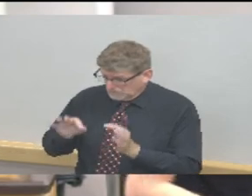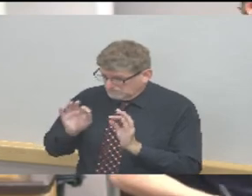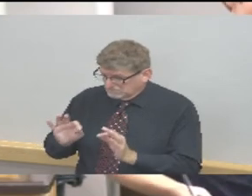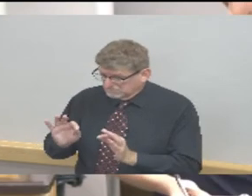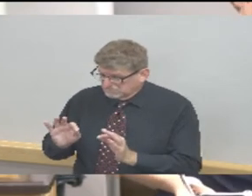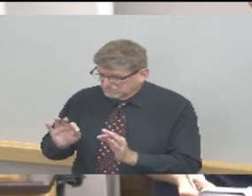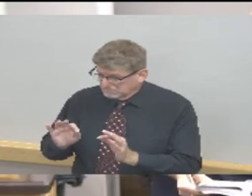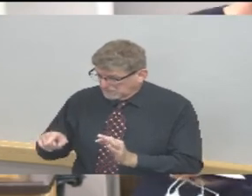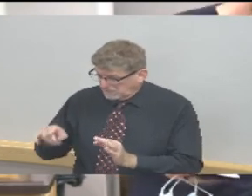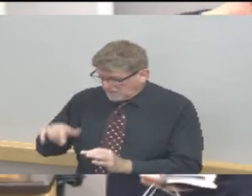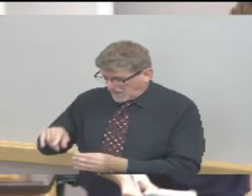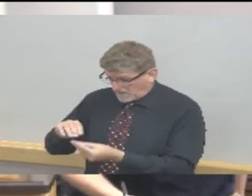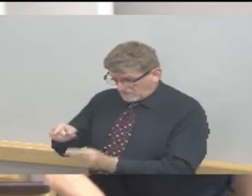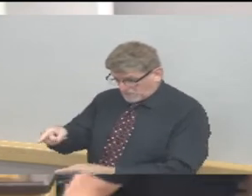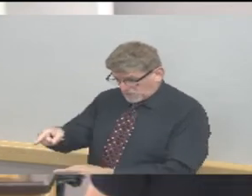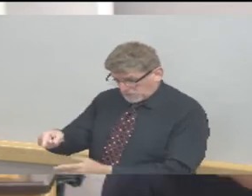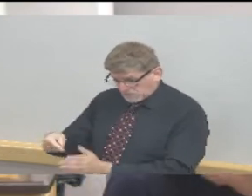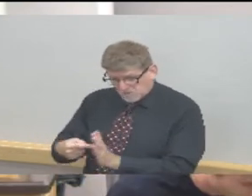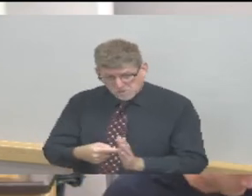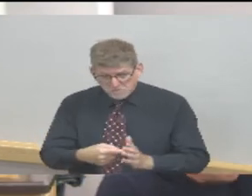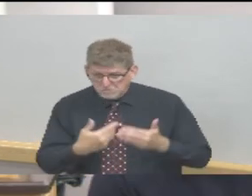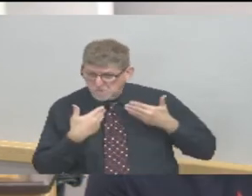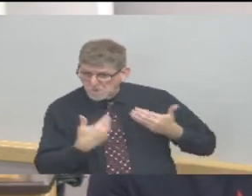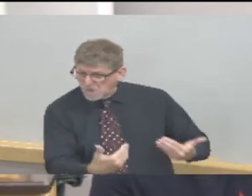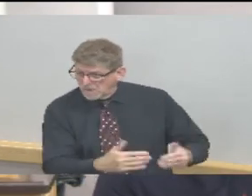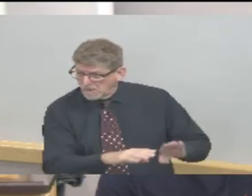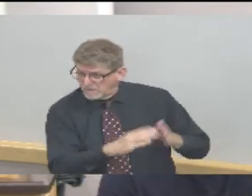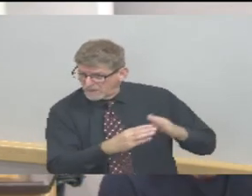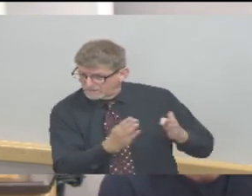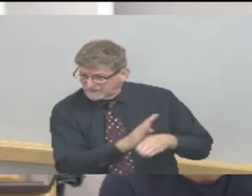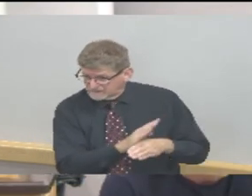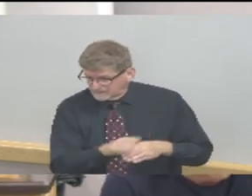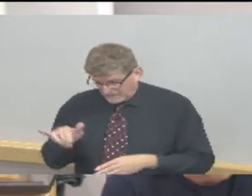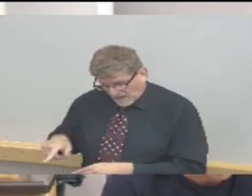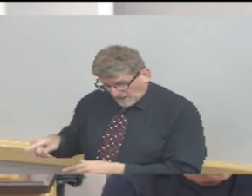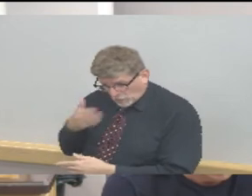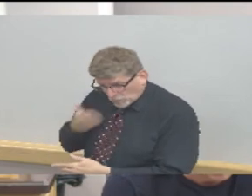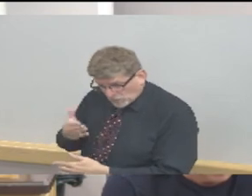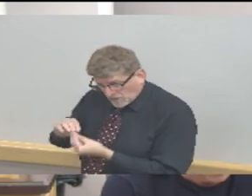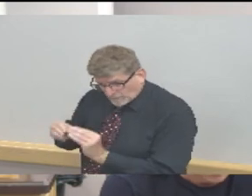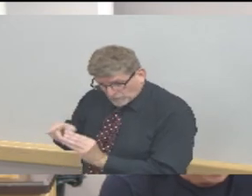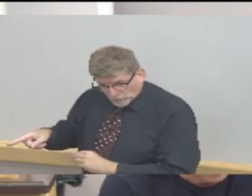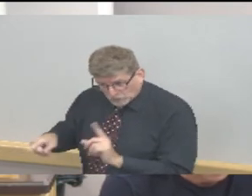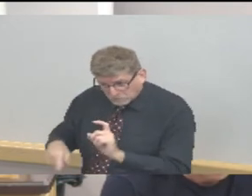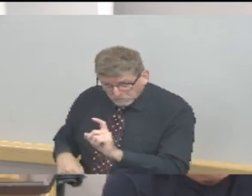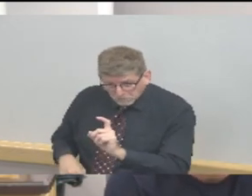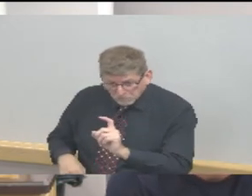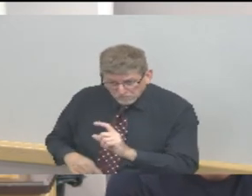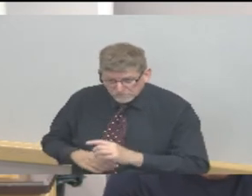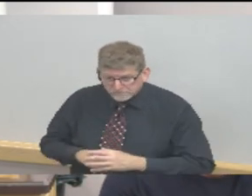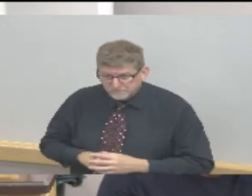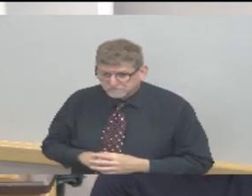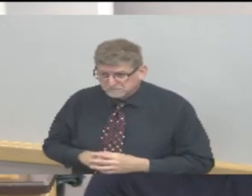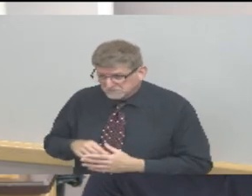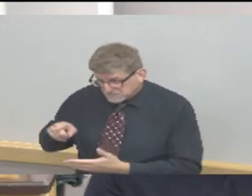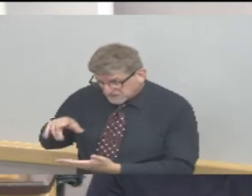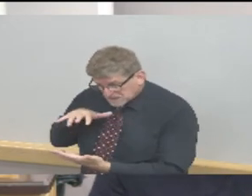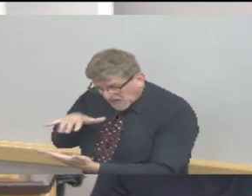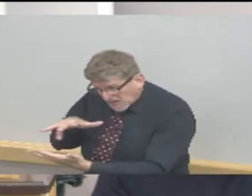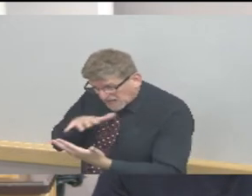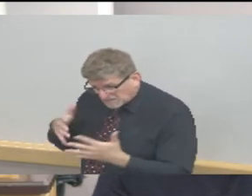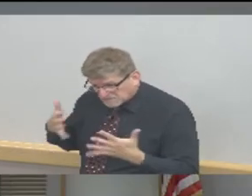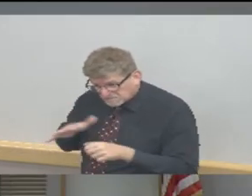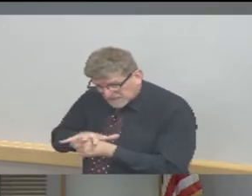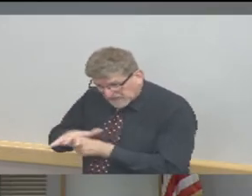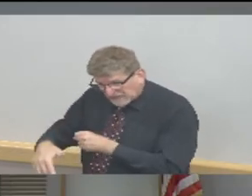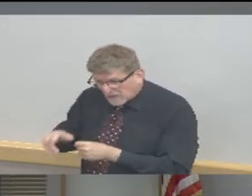That's a great question. And when that